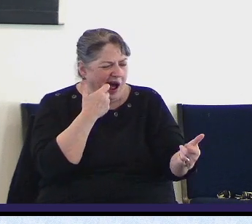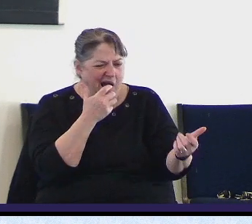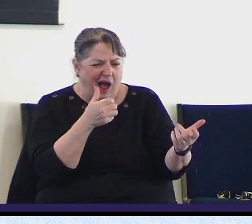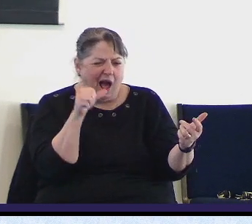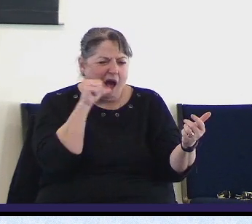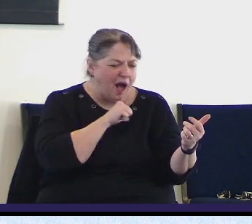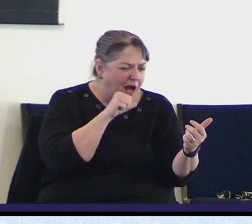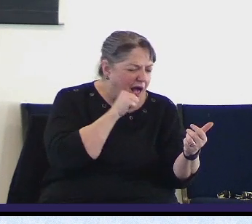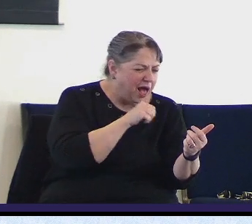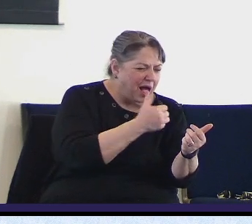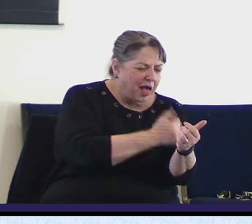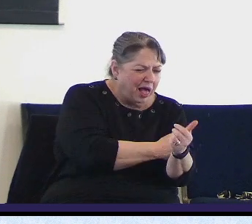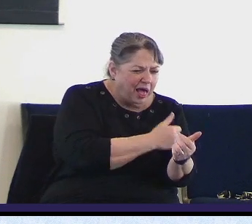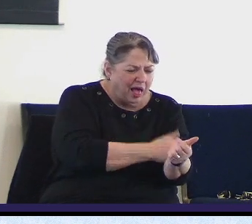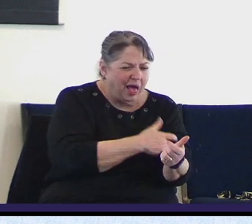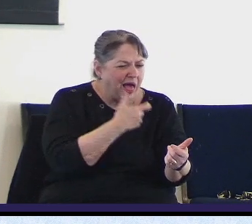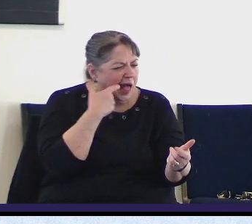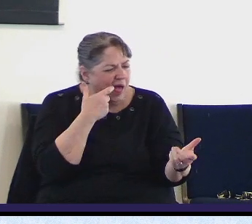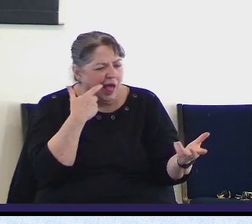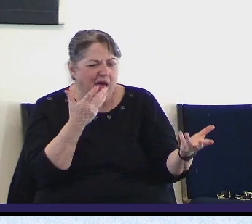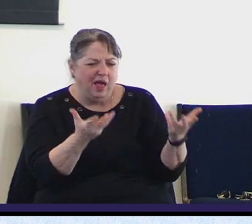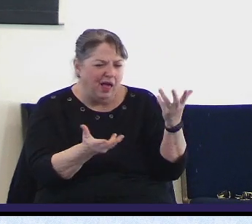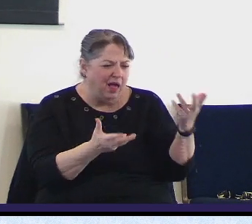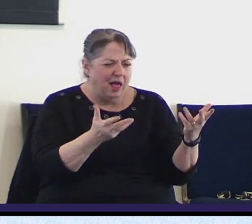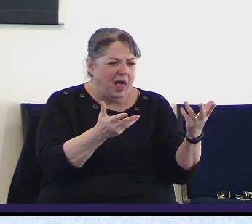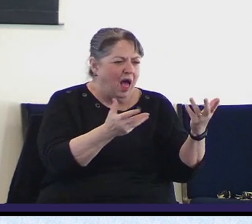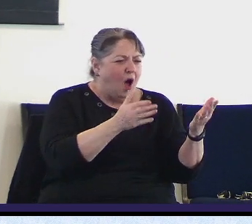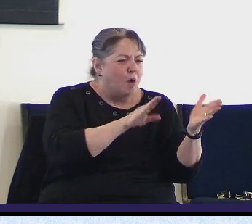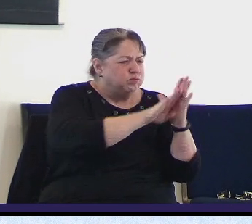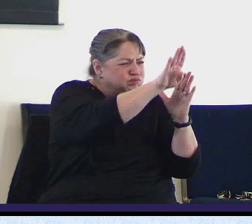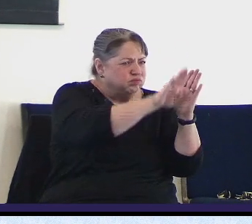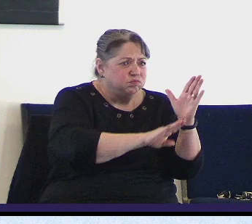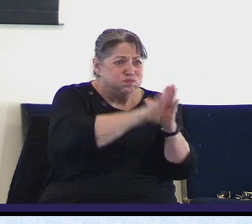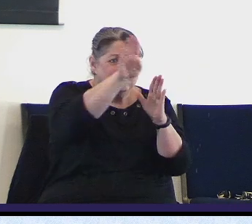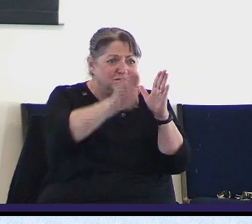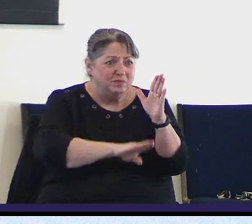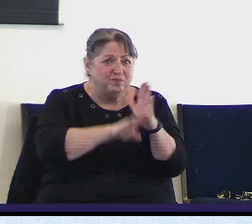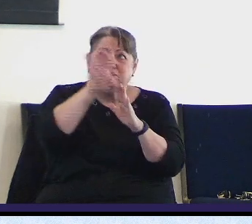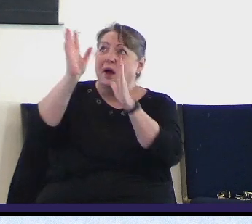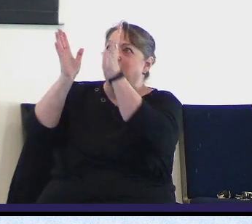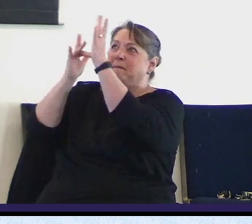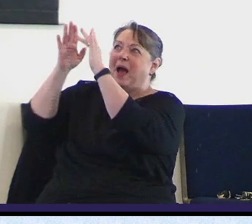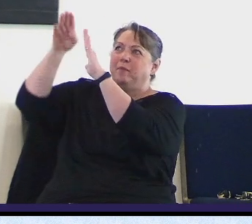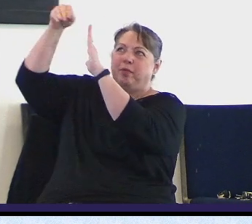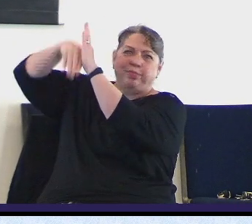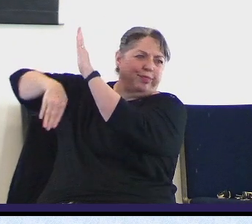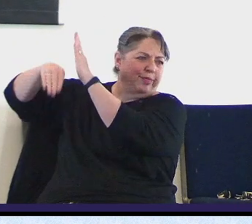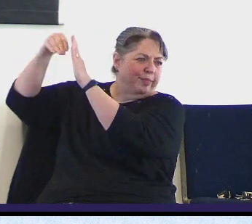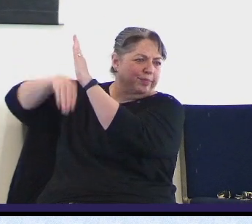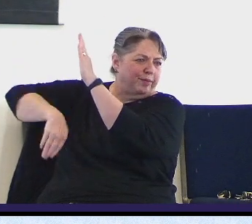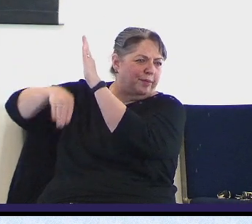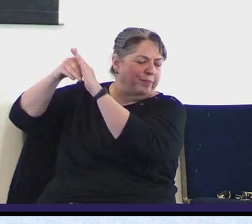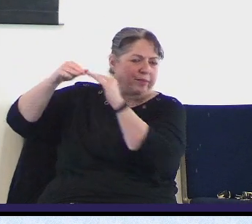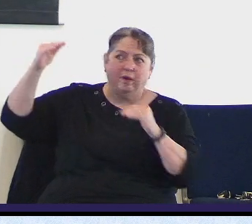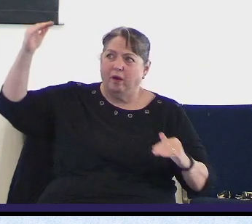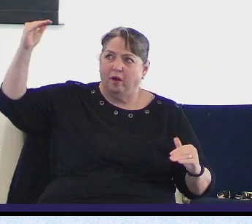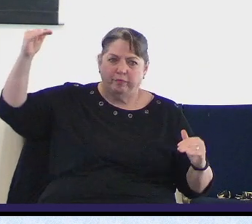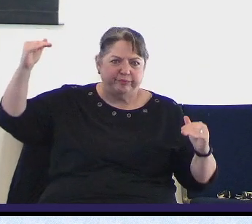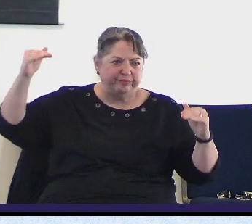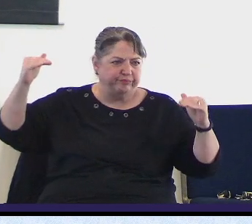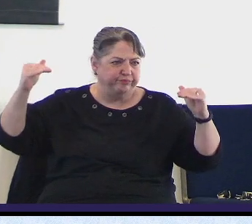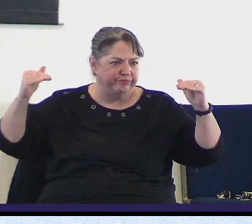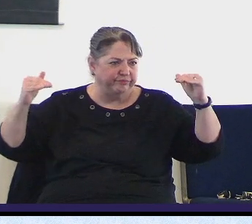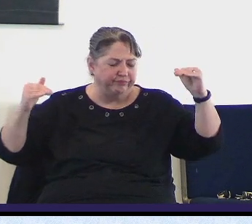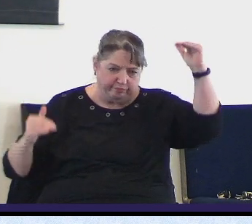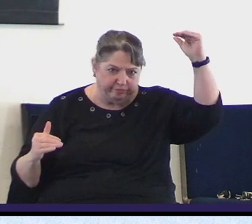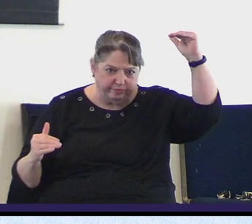general decline in personal integrity, responsibility, decency, and civility. The worst the world gets, the